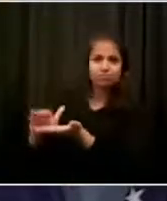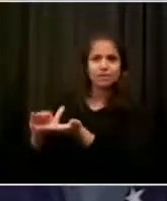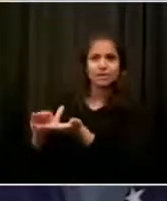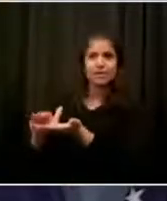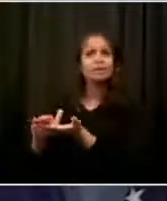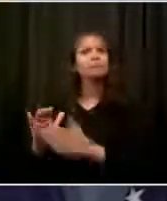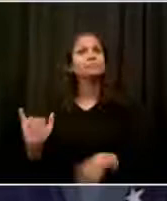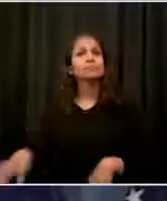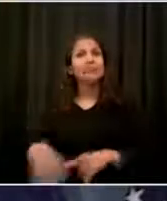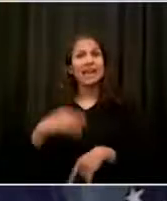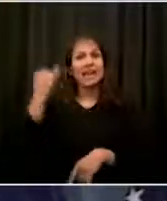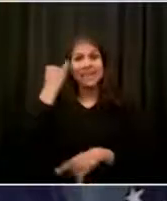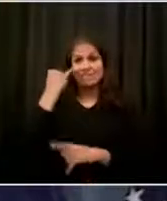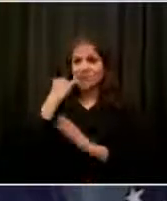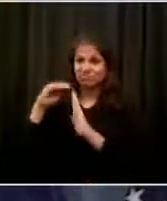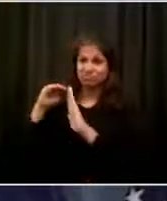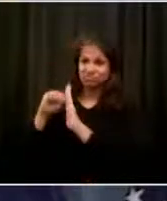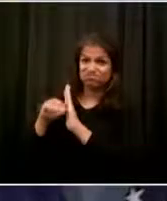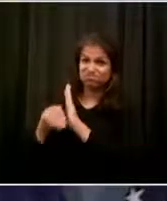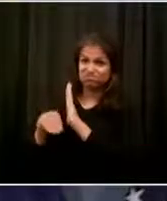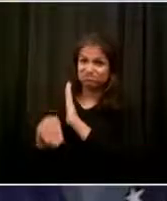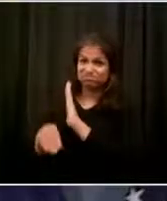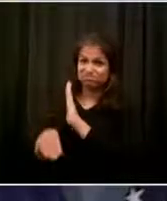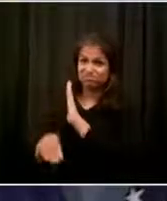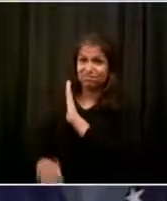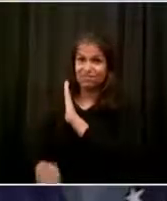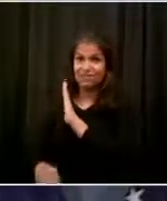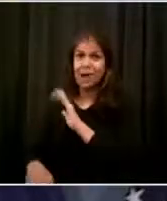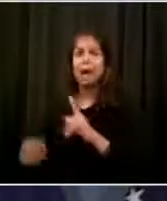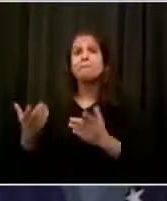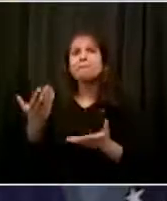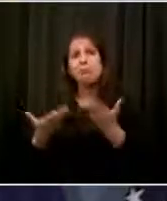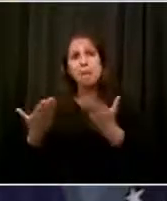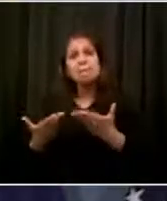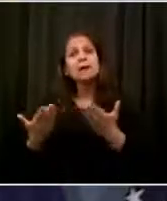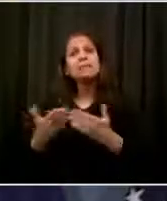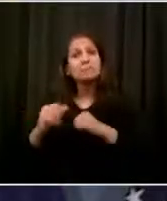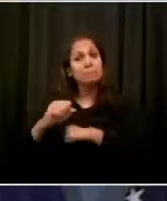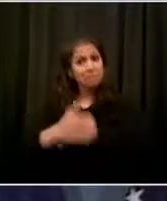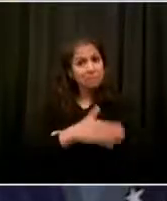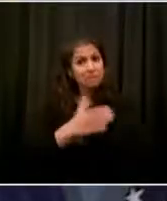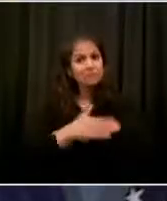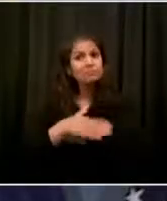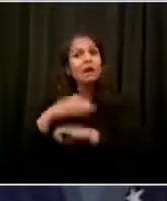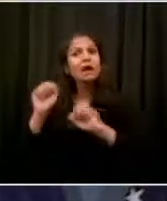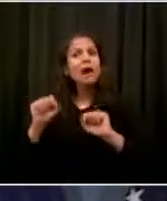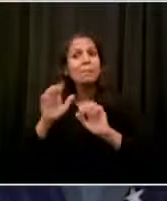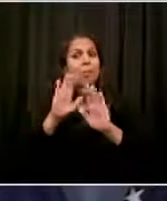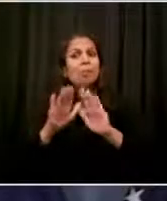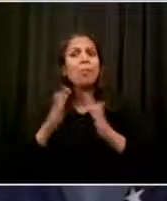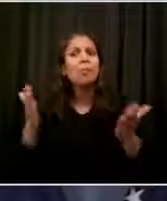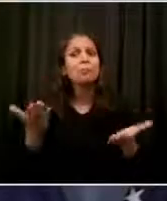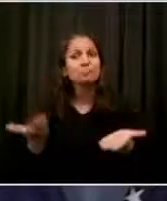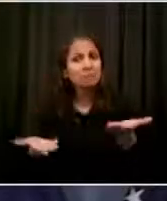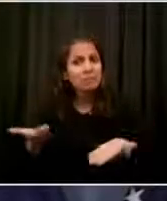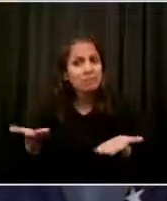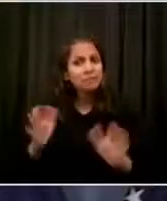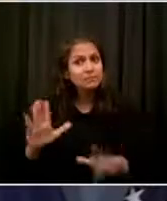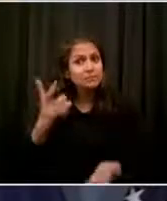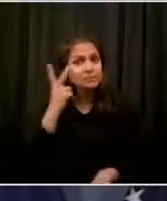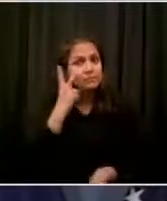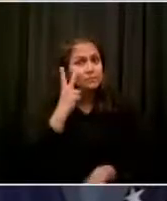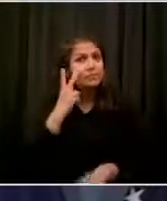get back to pools. We're not there yet. And I'm going to keep saying to people, I understand the great anxiety to get there, but we have to make sure